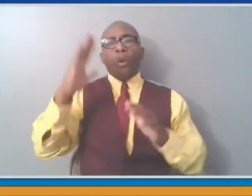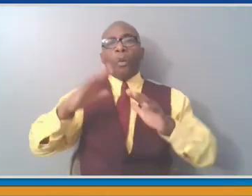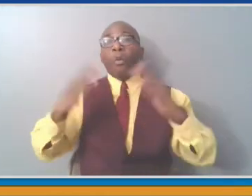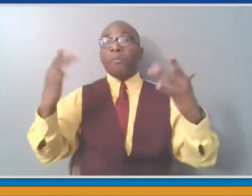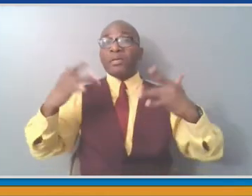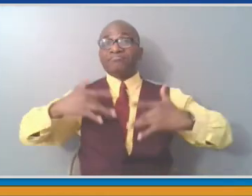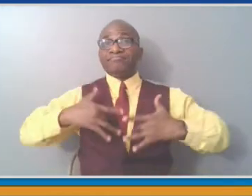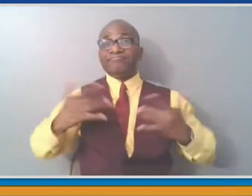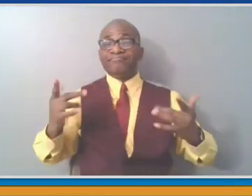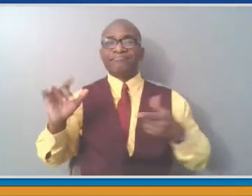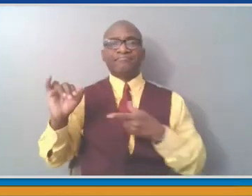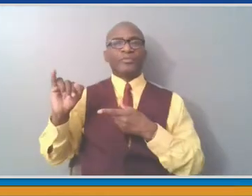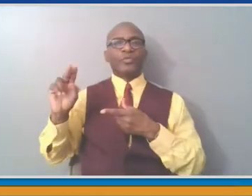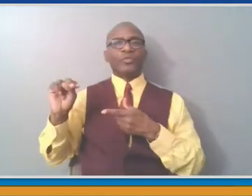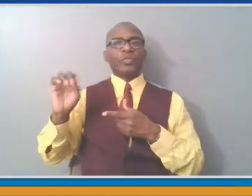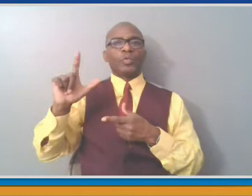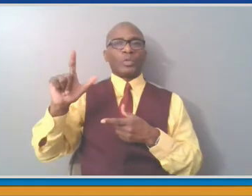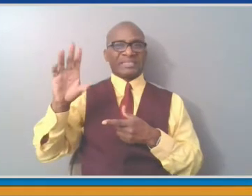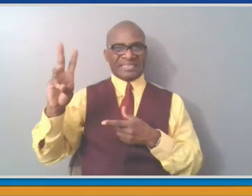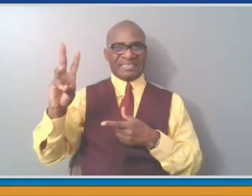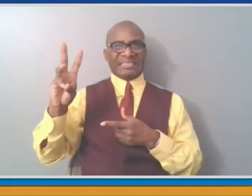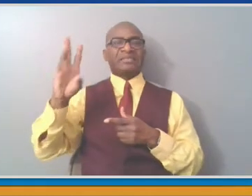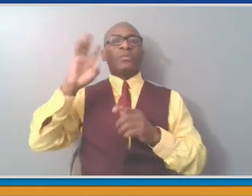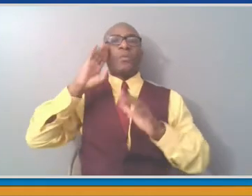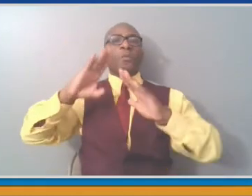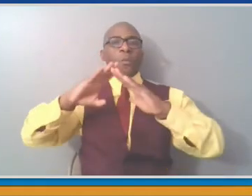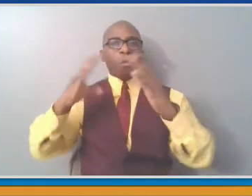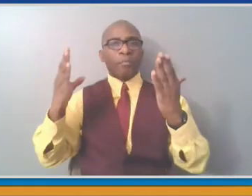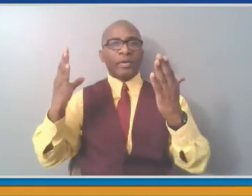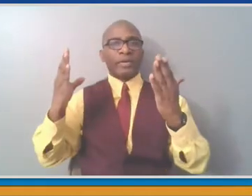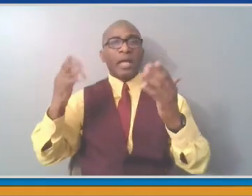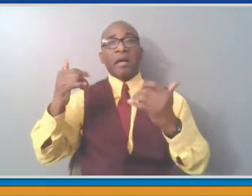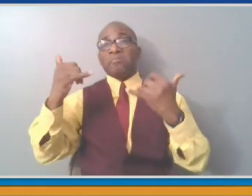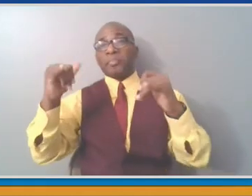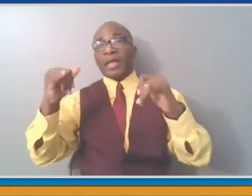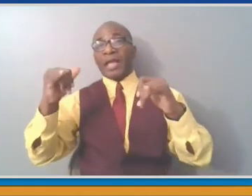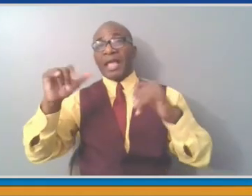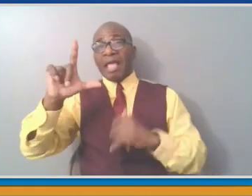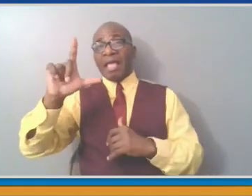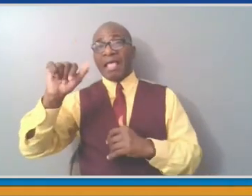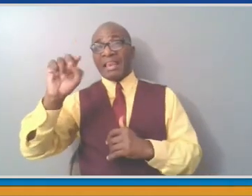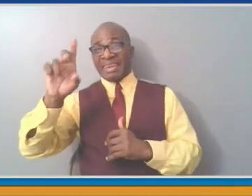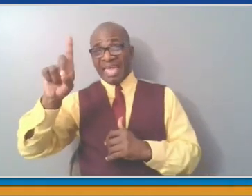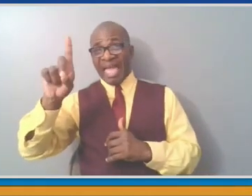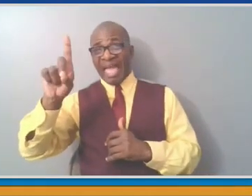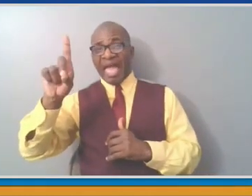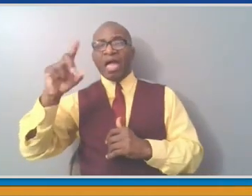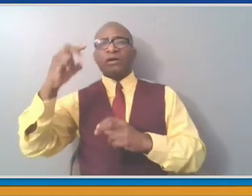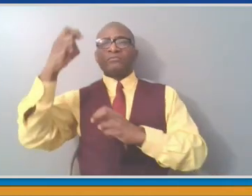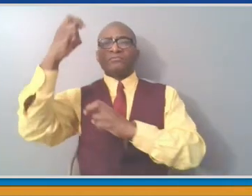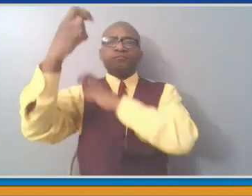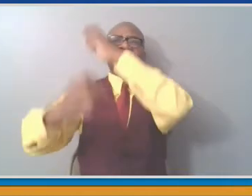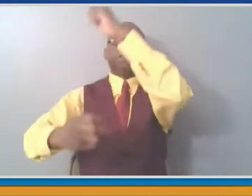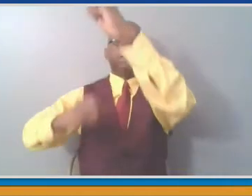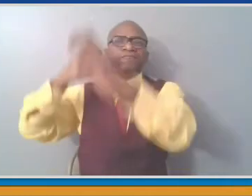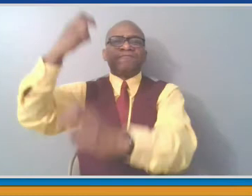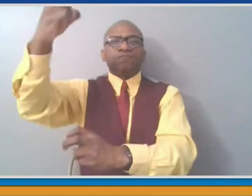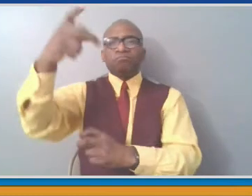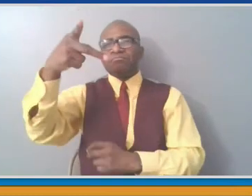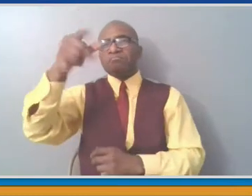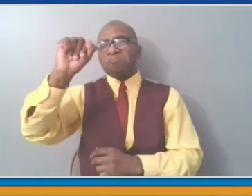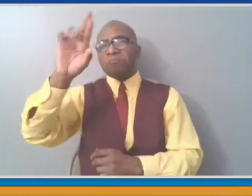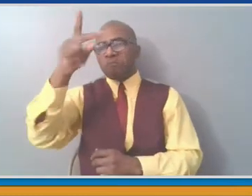It will stay open from June 26th until Labor Day weekend. And during that period of time, it will be open Wednesdays,